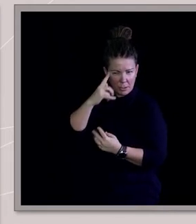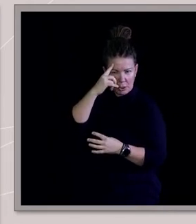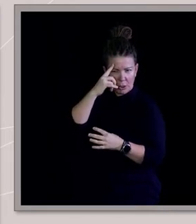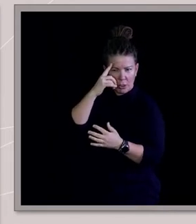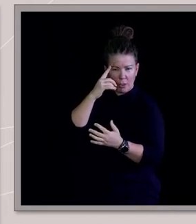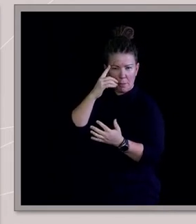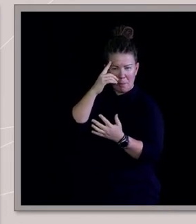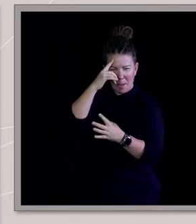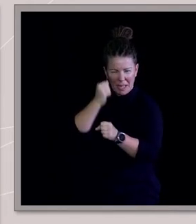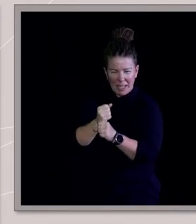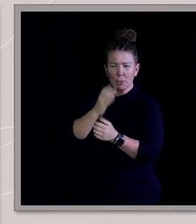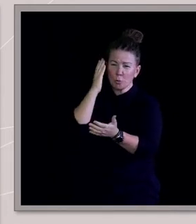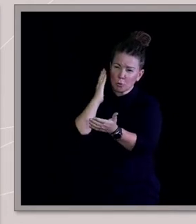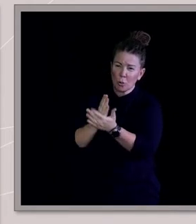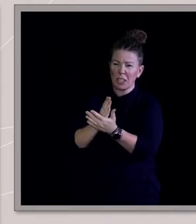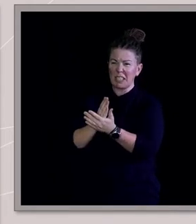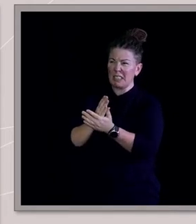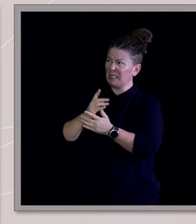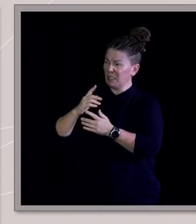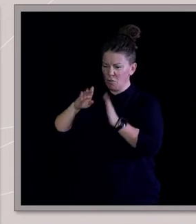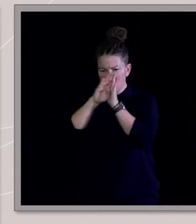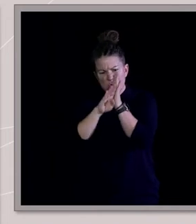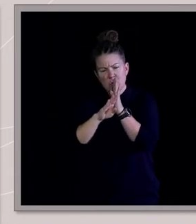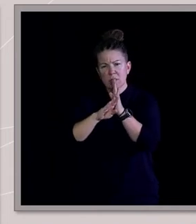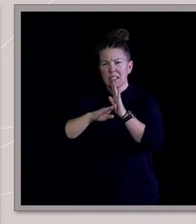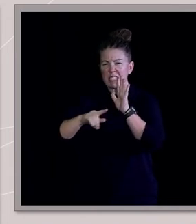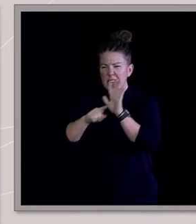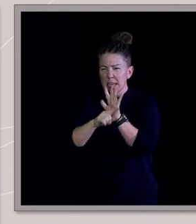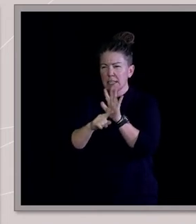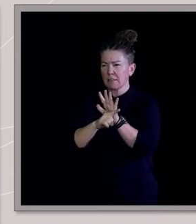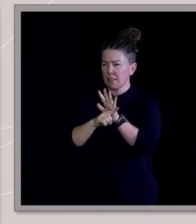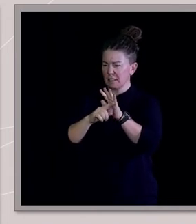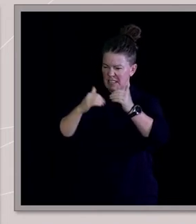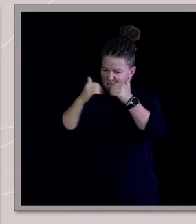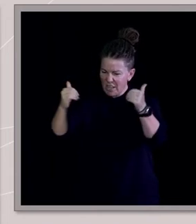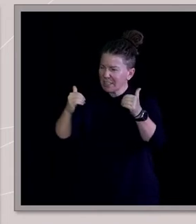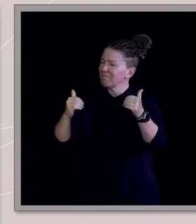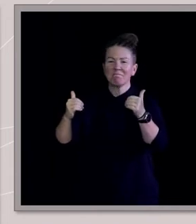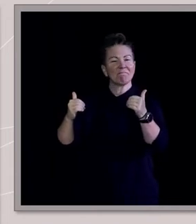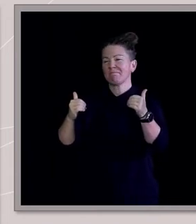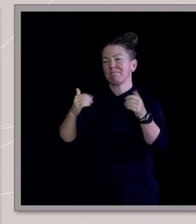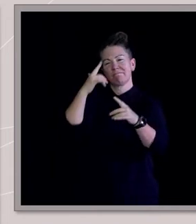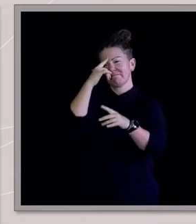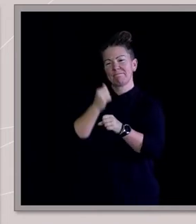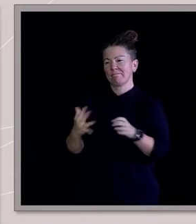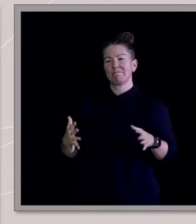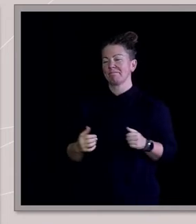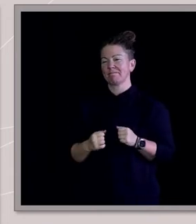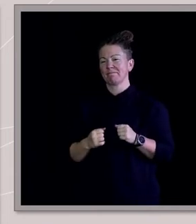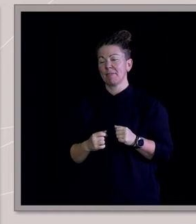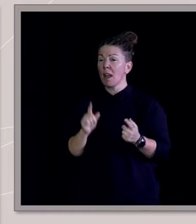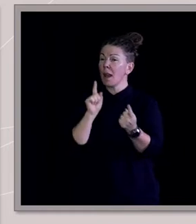cares about all these rules and these divisions and all this negativity. And I also met this amazing Scottish guy on the trip who was